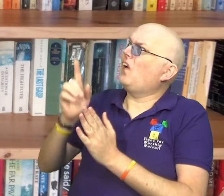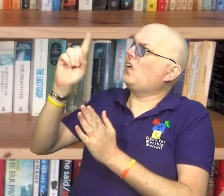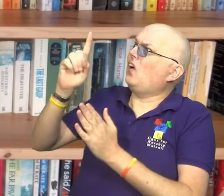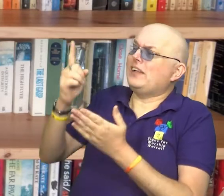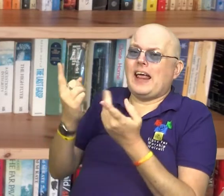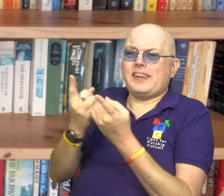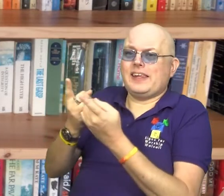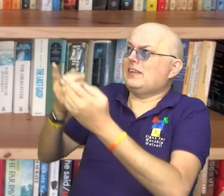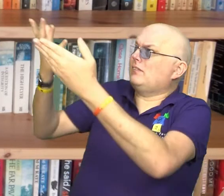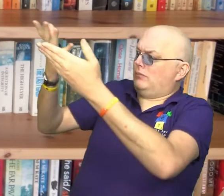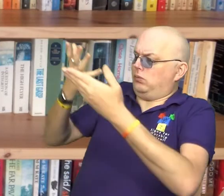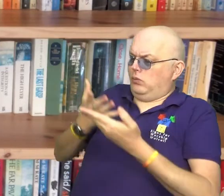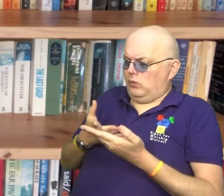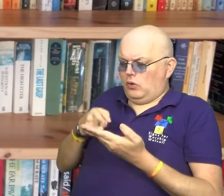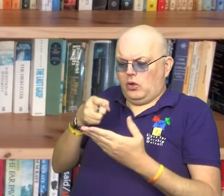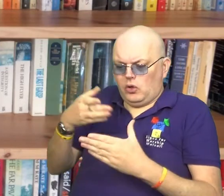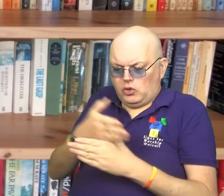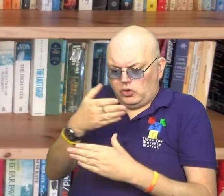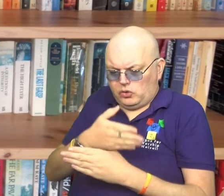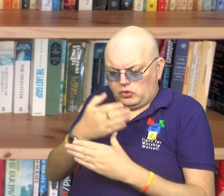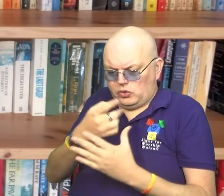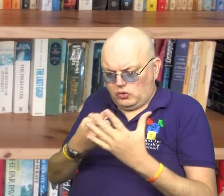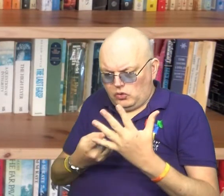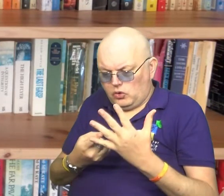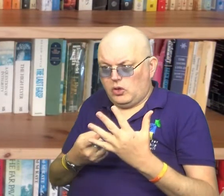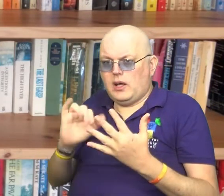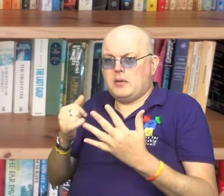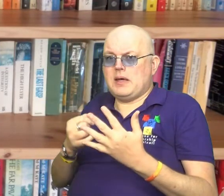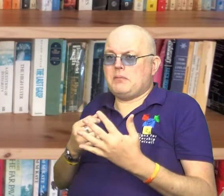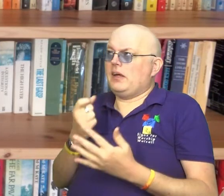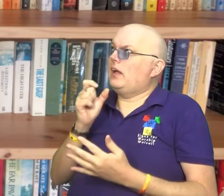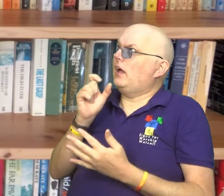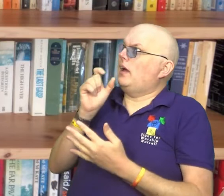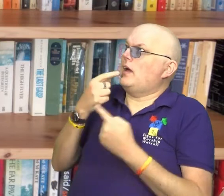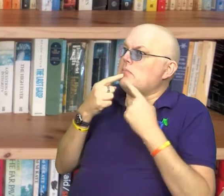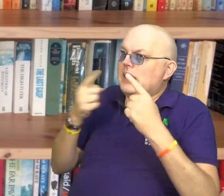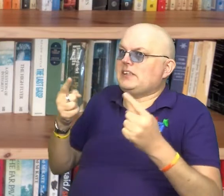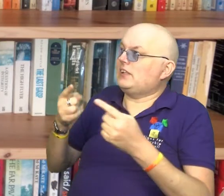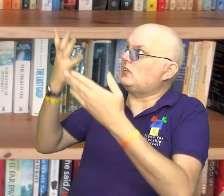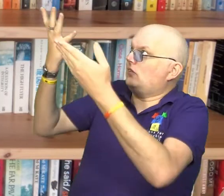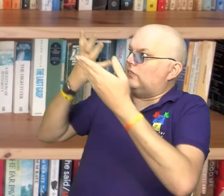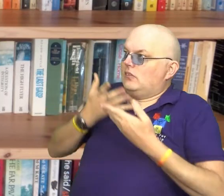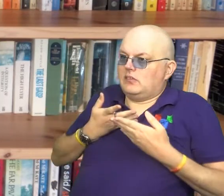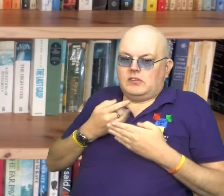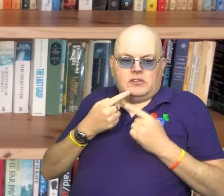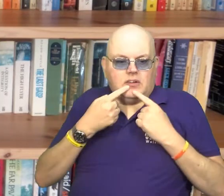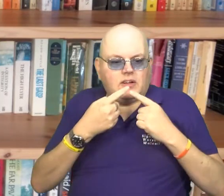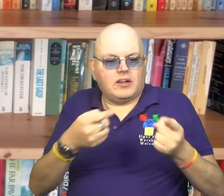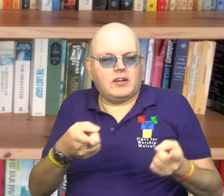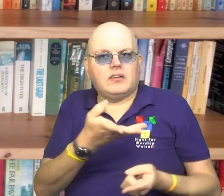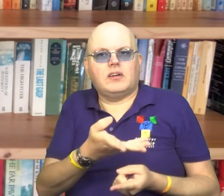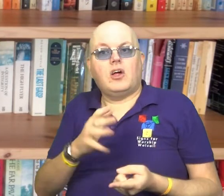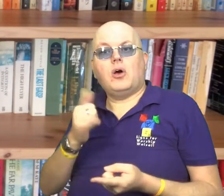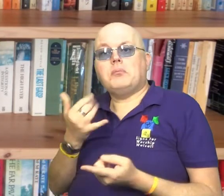things to you that you are to act on. Sometimes God might have a message for someone else that he shares with you.